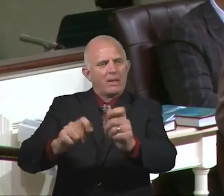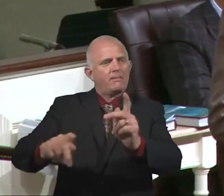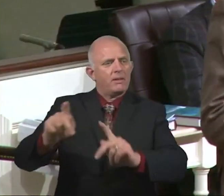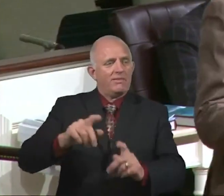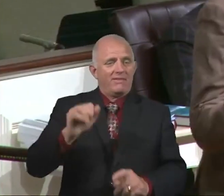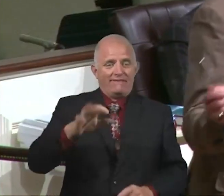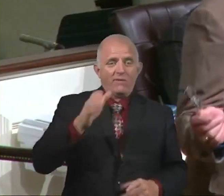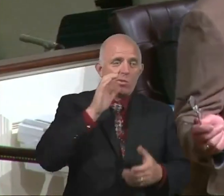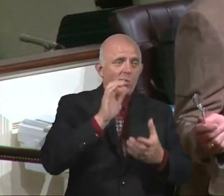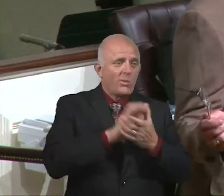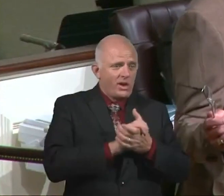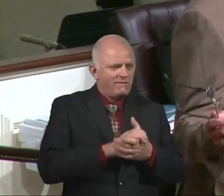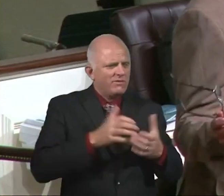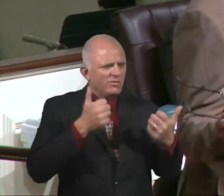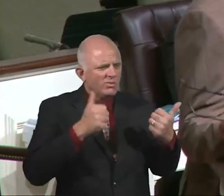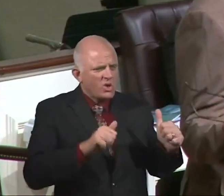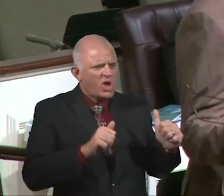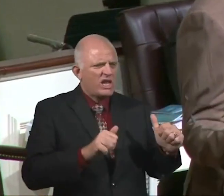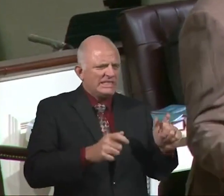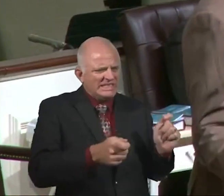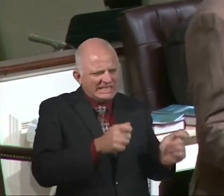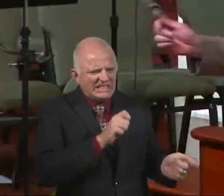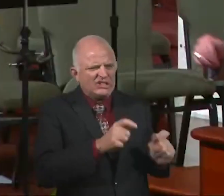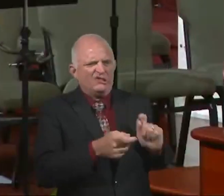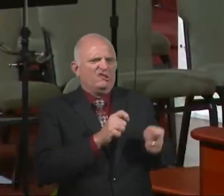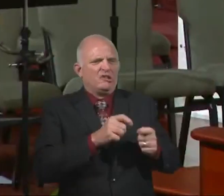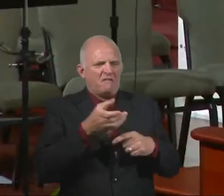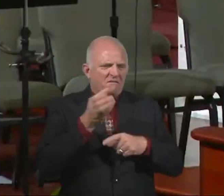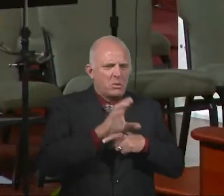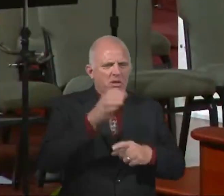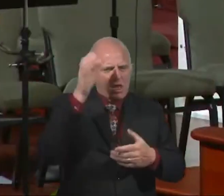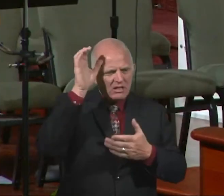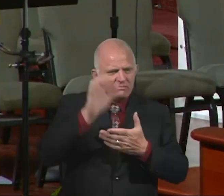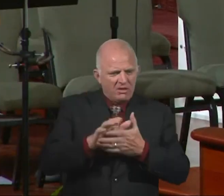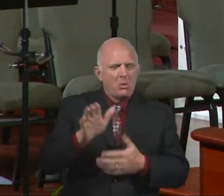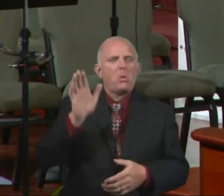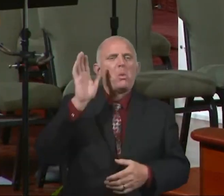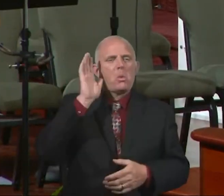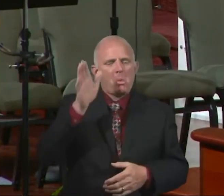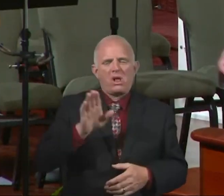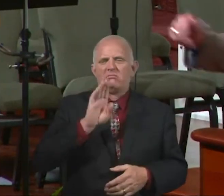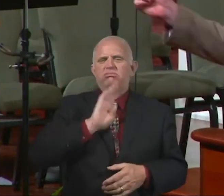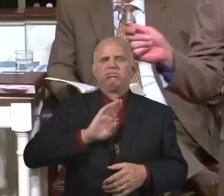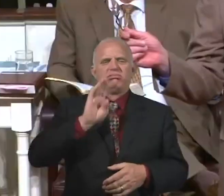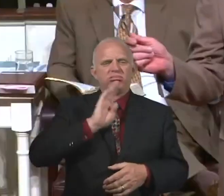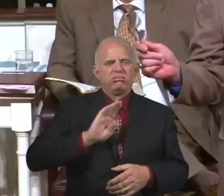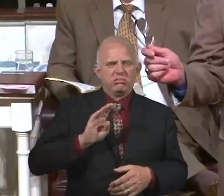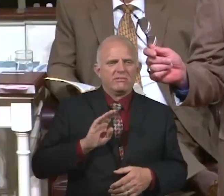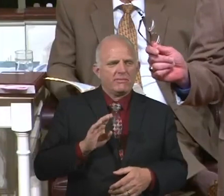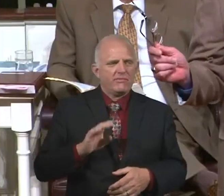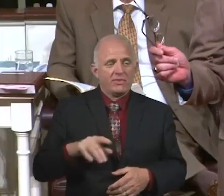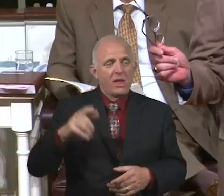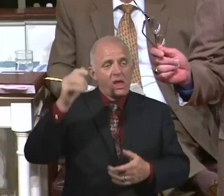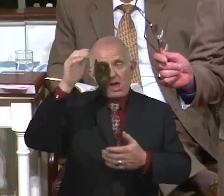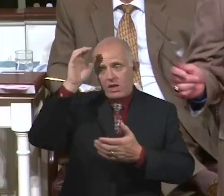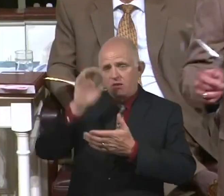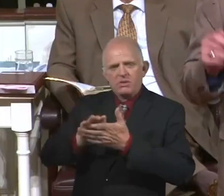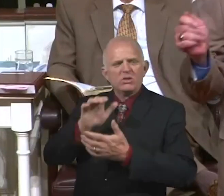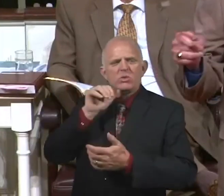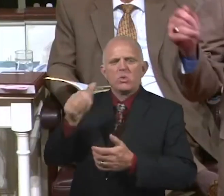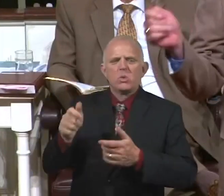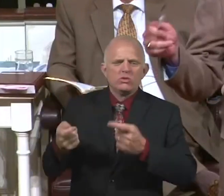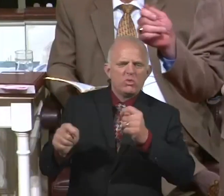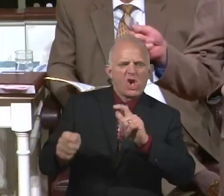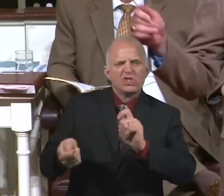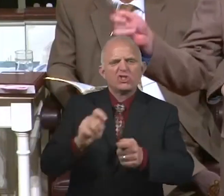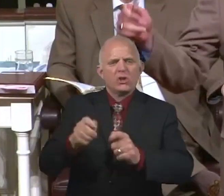frustrated the rest of her marriage. Don't try to change your husband. Husband, don't try to change your wife. Hey,